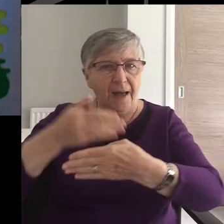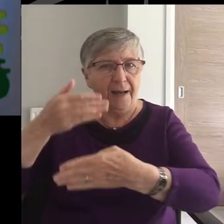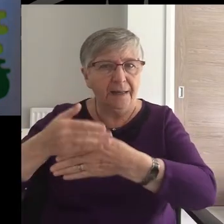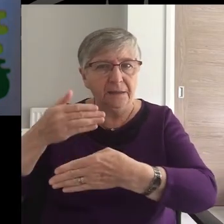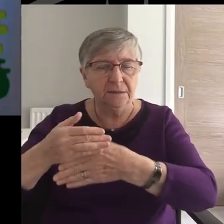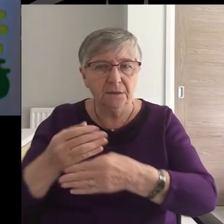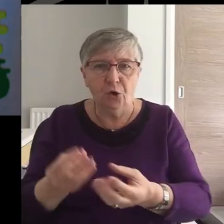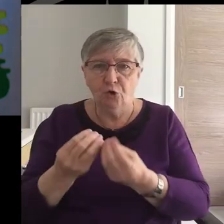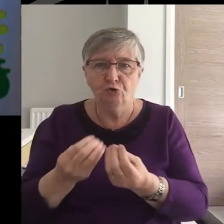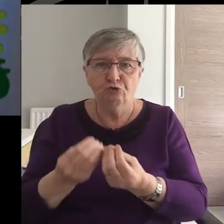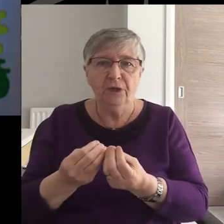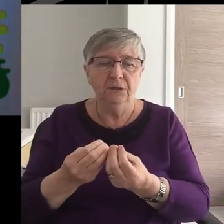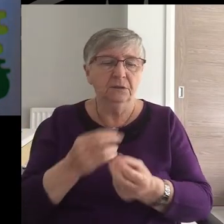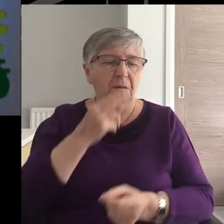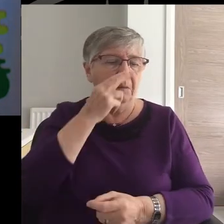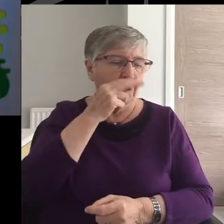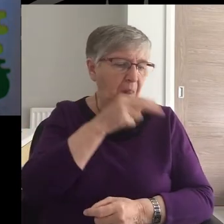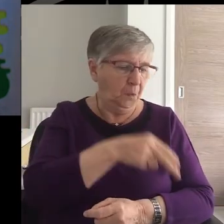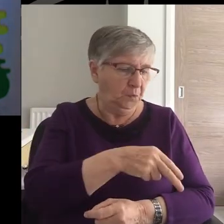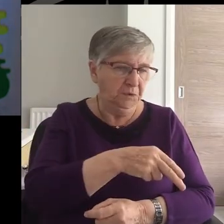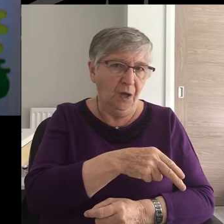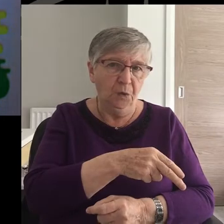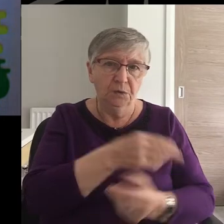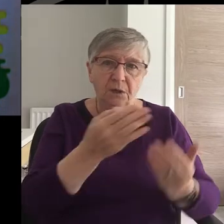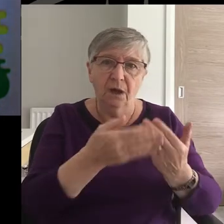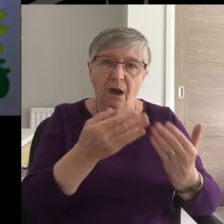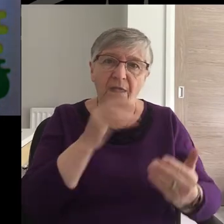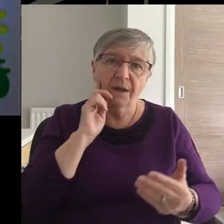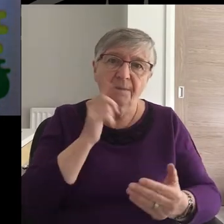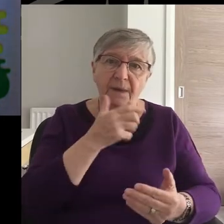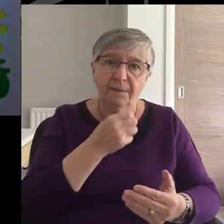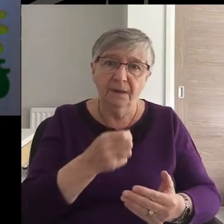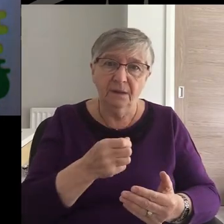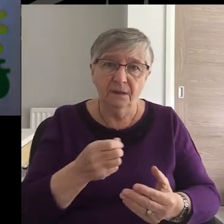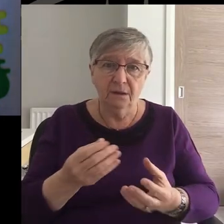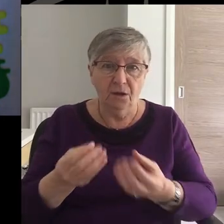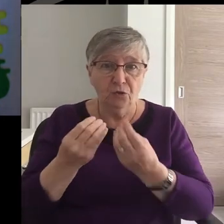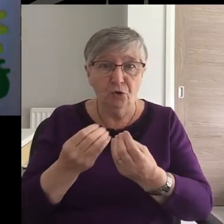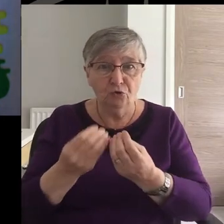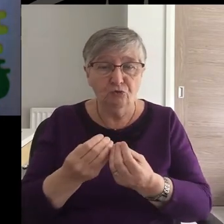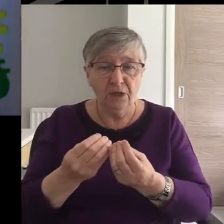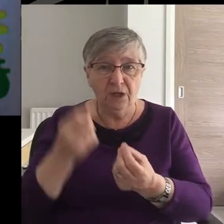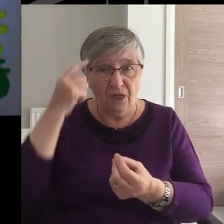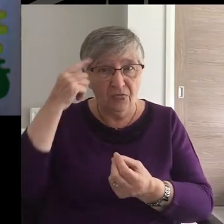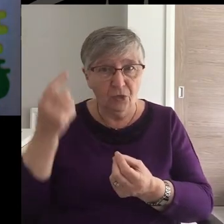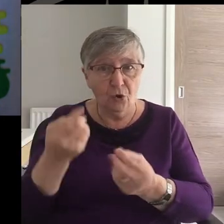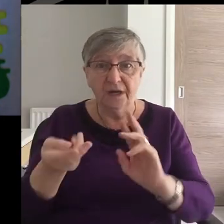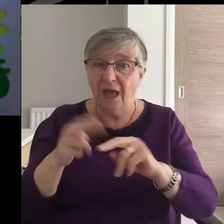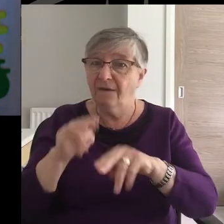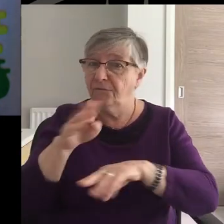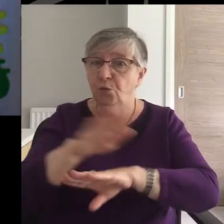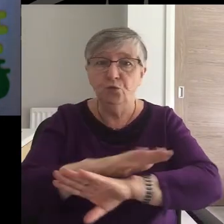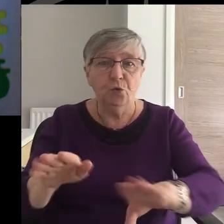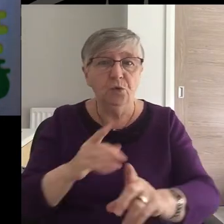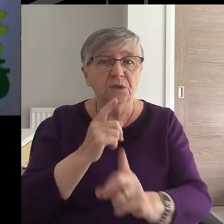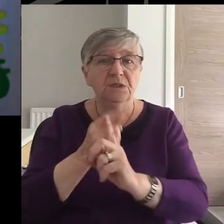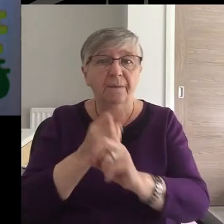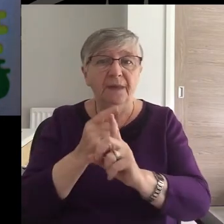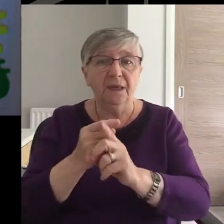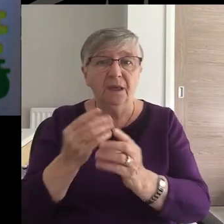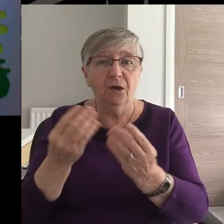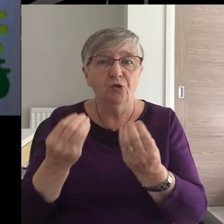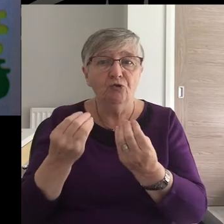The Greeks looked down on the barbarians, and to the Greeks, anyone who did not speak Greek was a